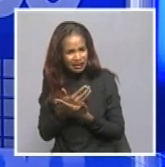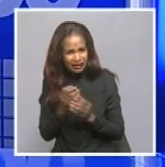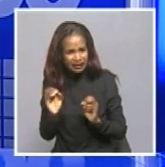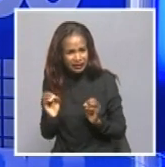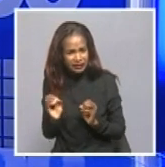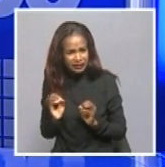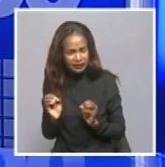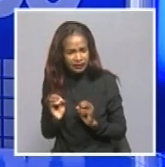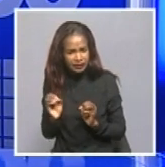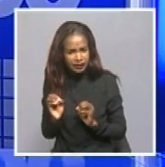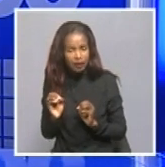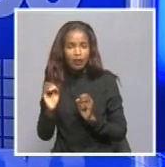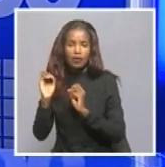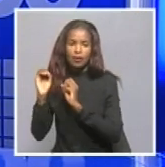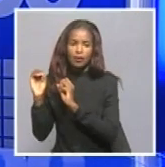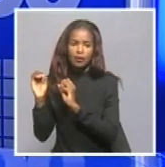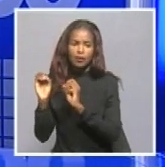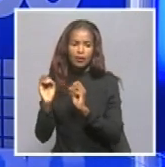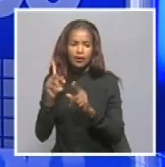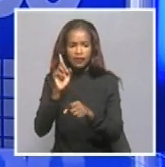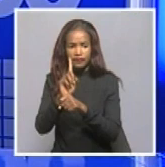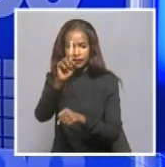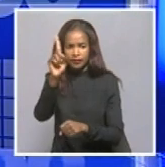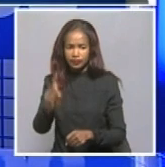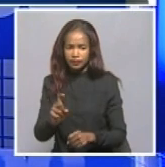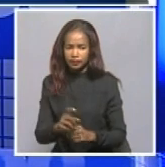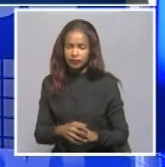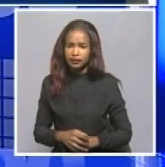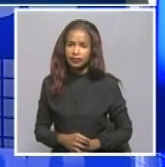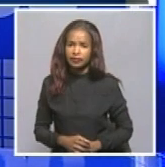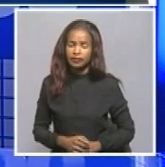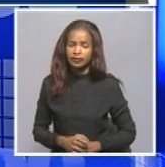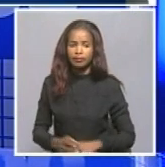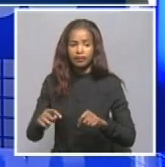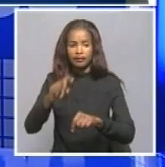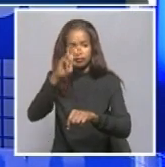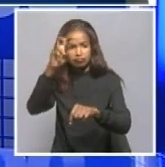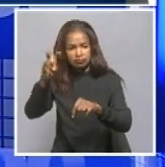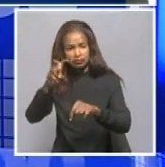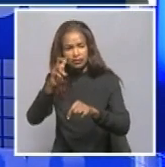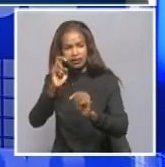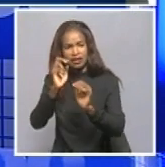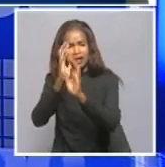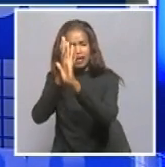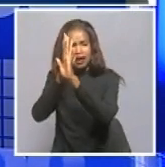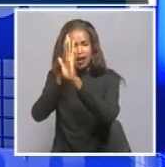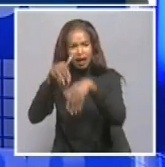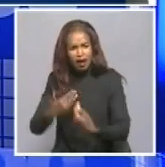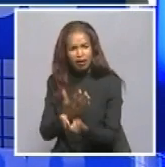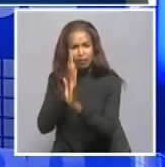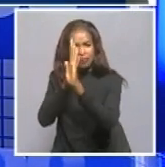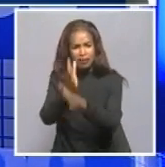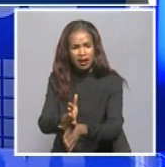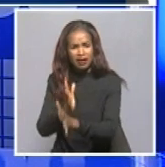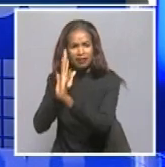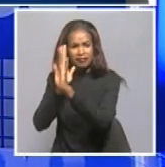All right, let's try this. The first question is, are there special arrangements on how social grants would be paid, or